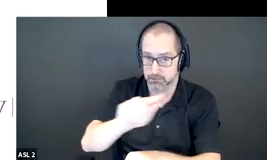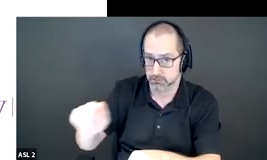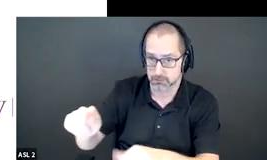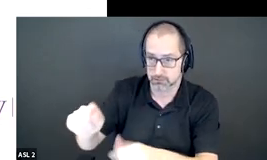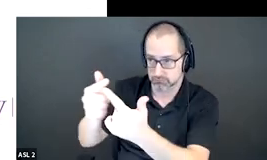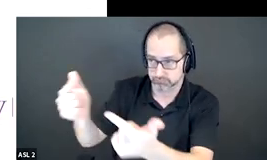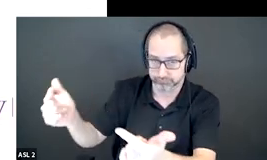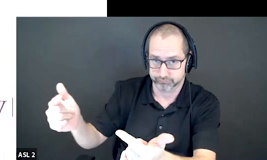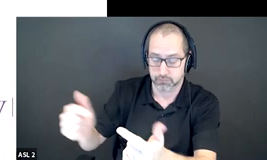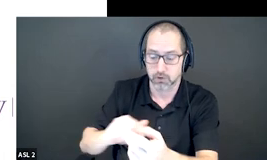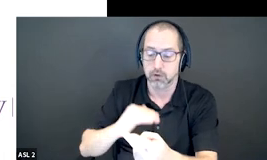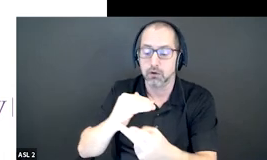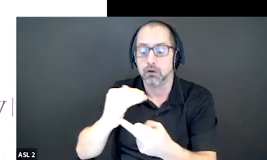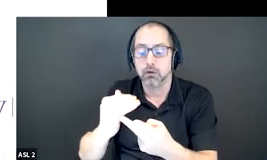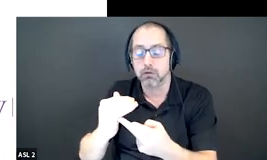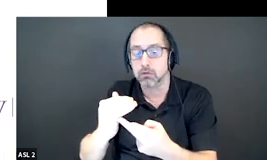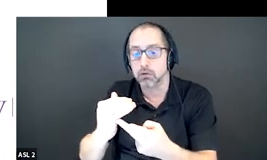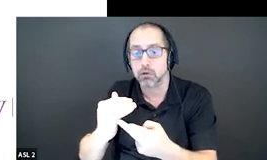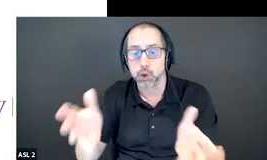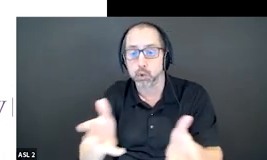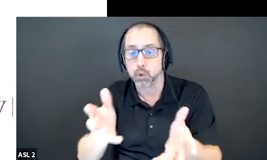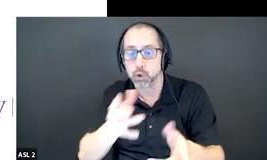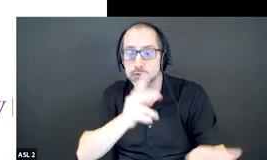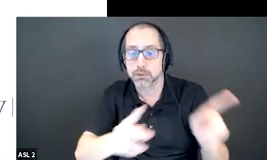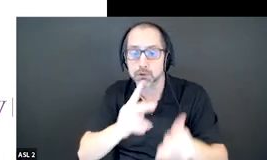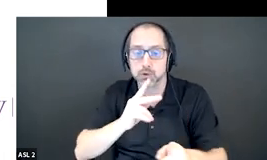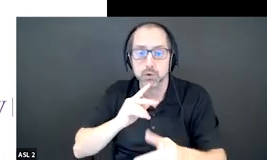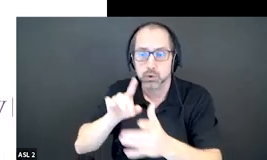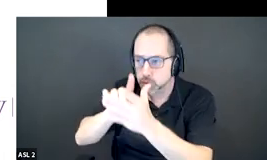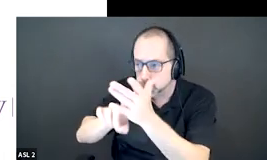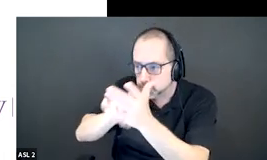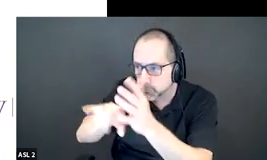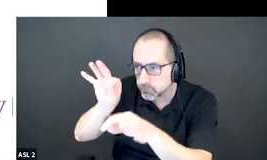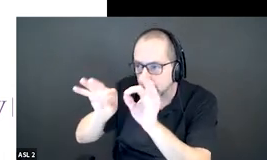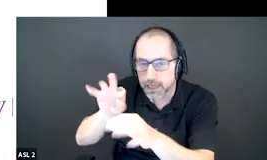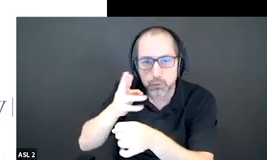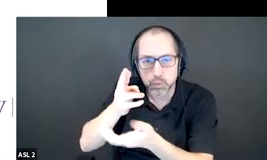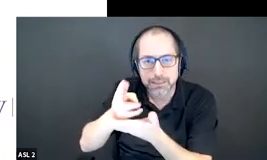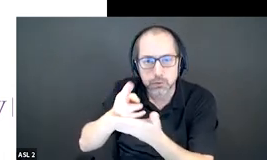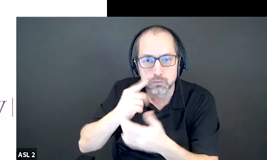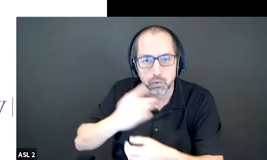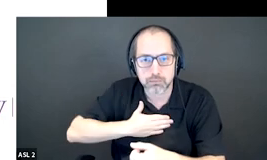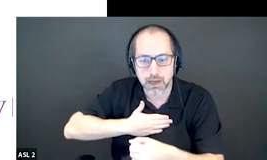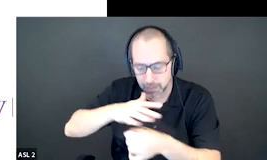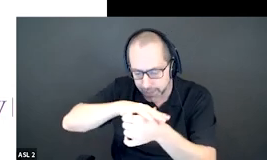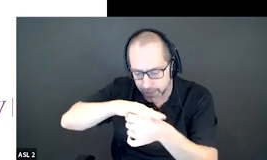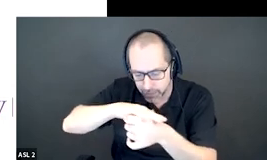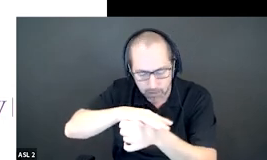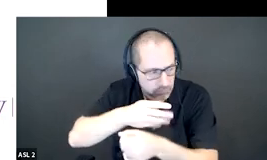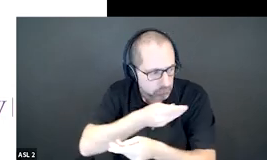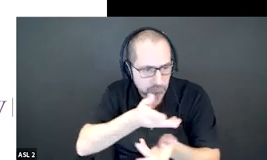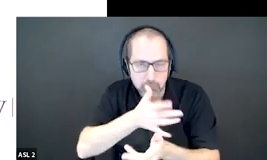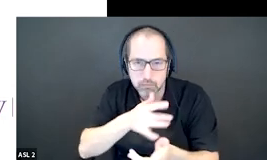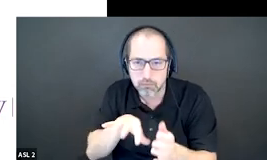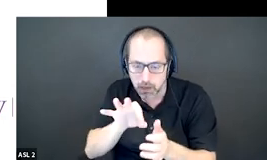encourages the participants to look up resources in their own areas to find any information any